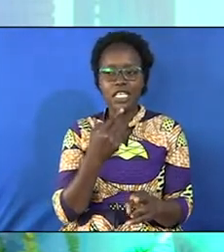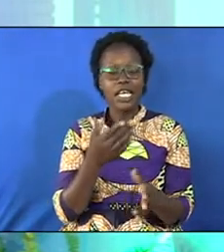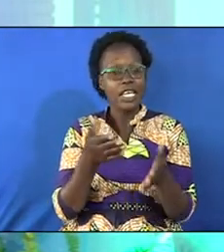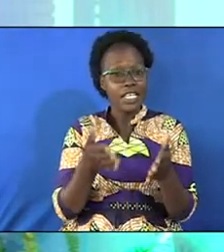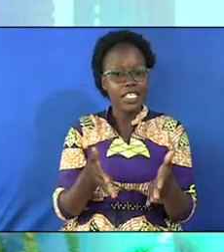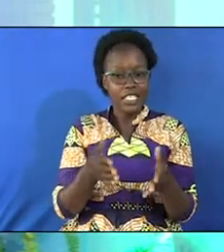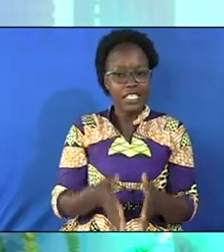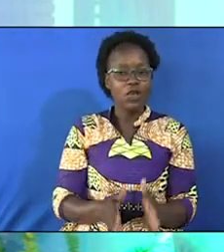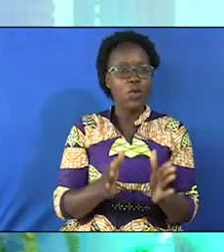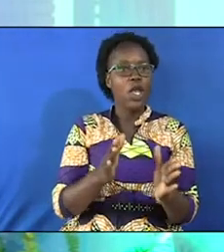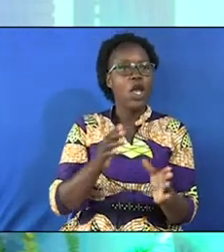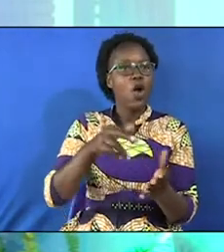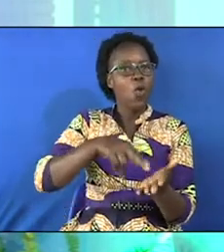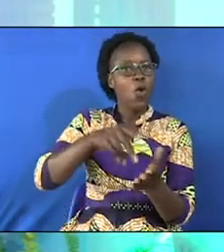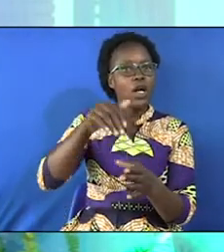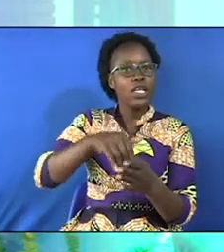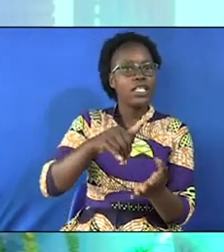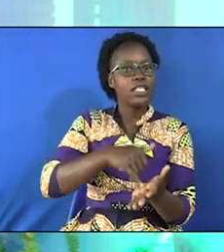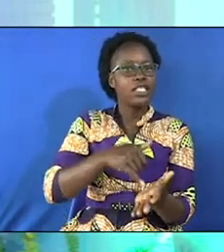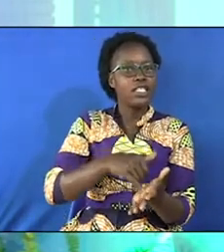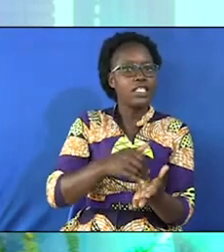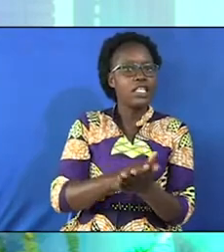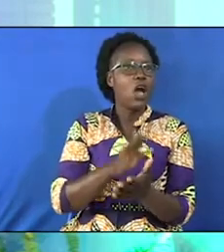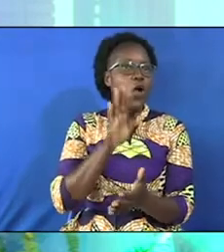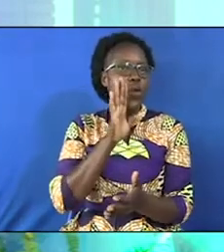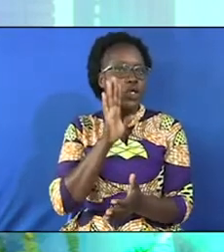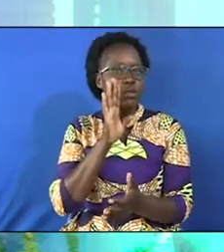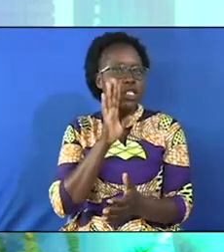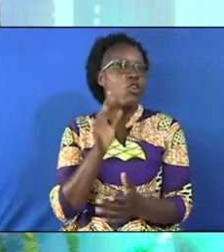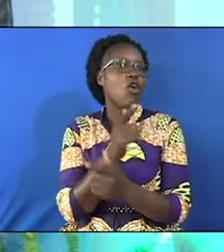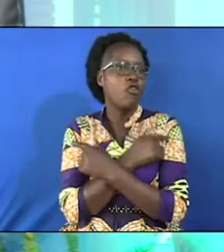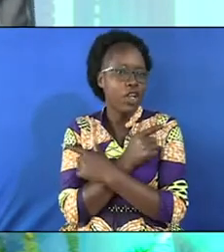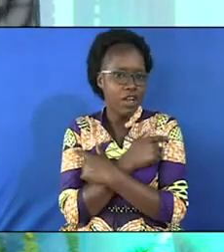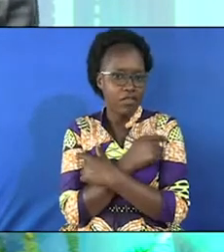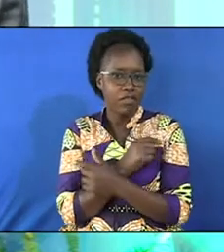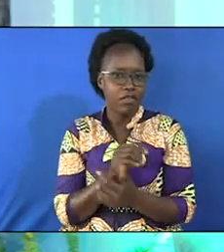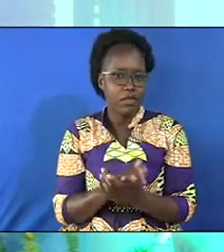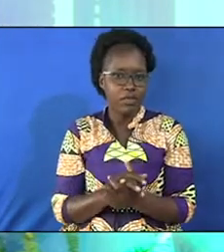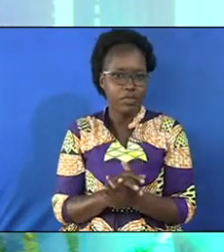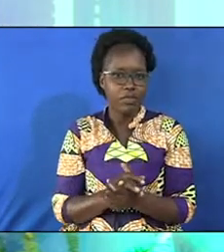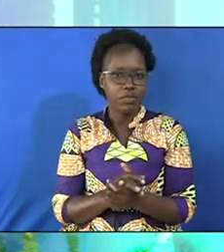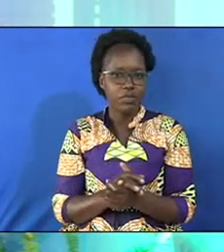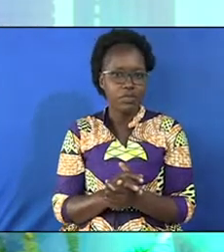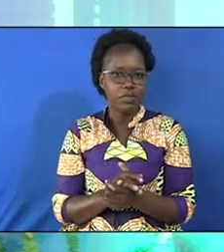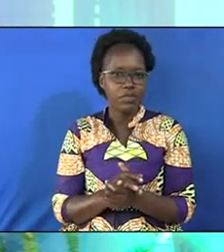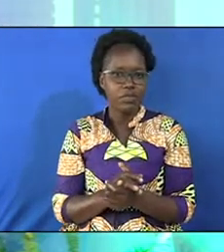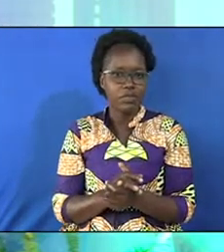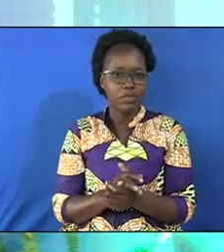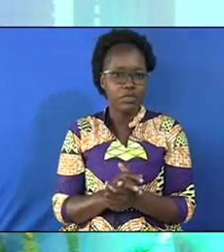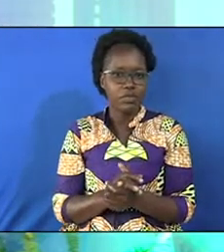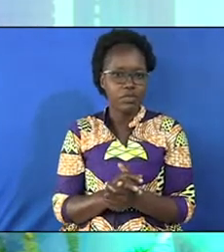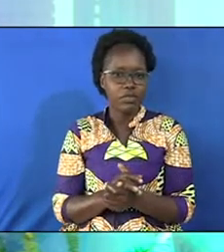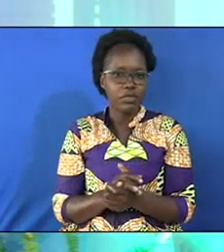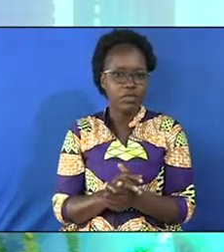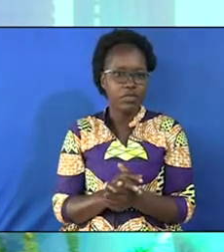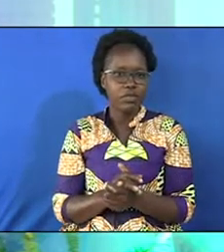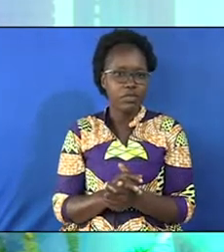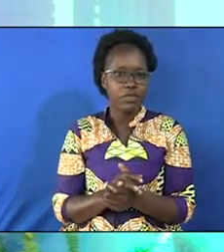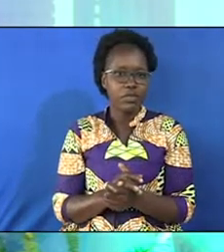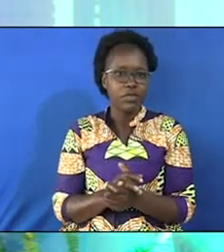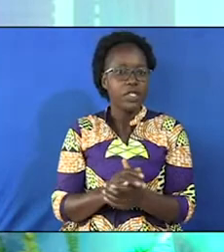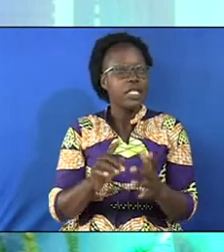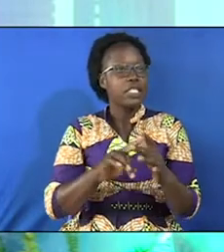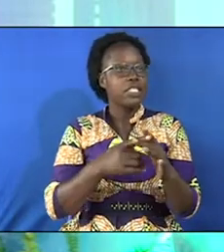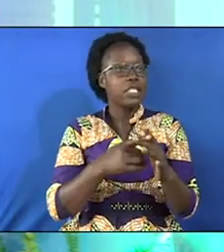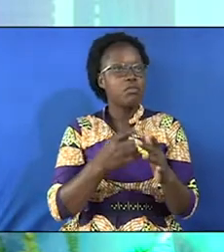Here is the way walk in it whispers of love. Whispers of love. And I want to